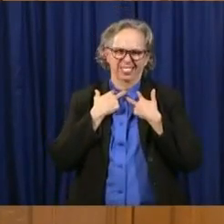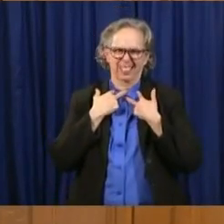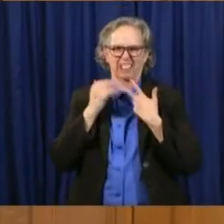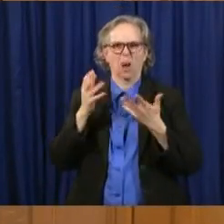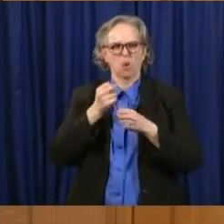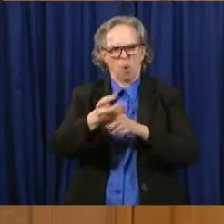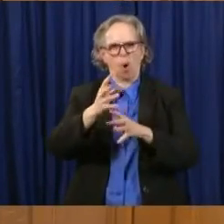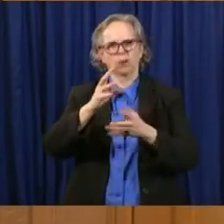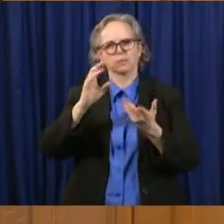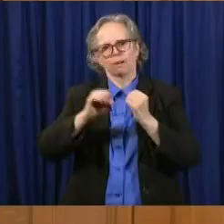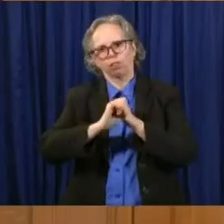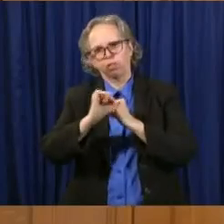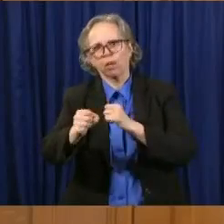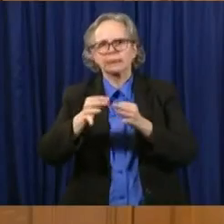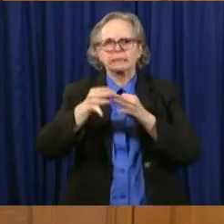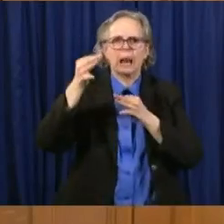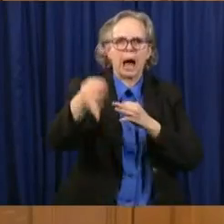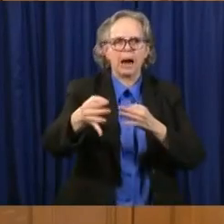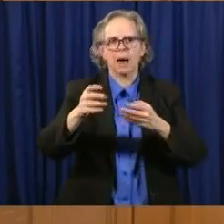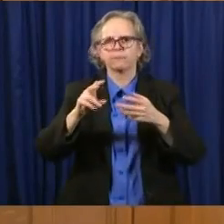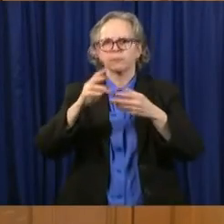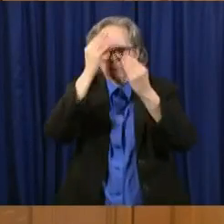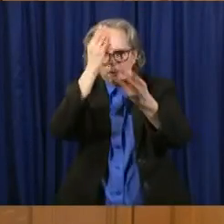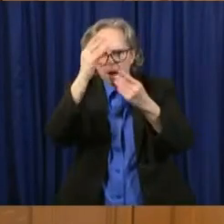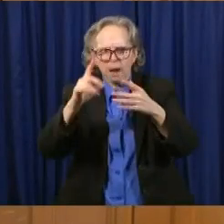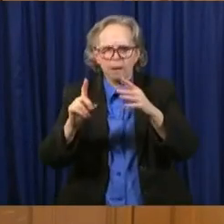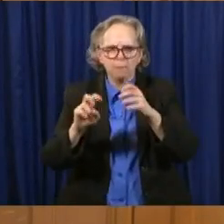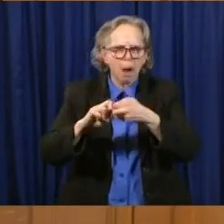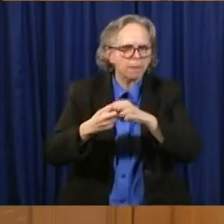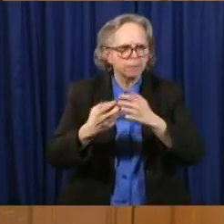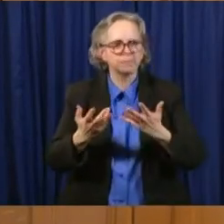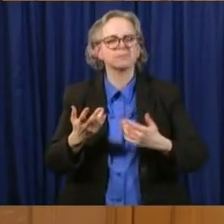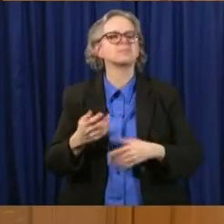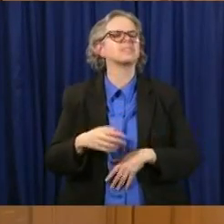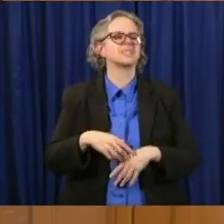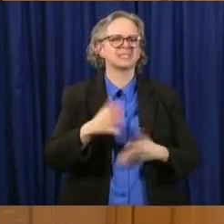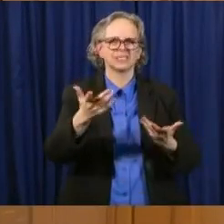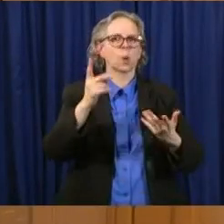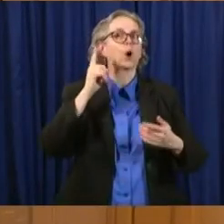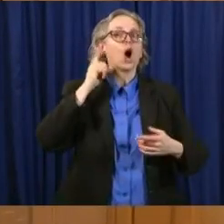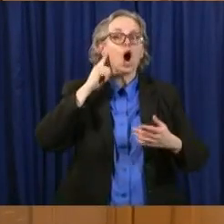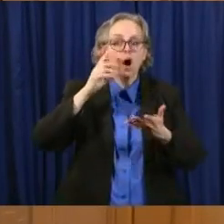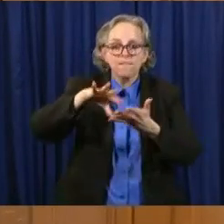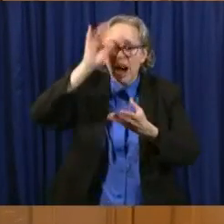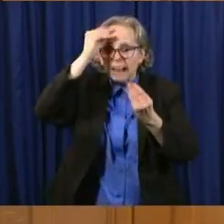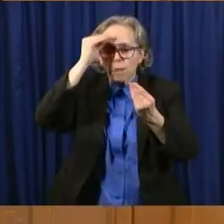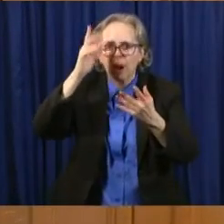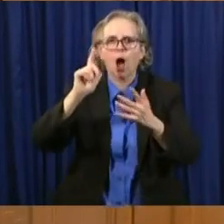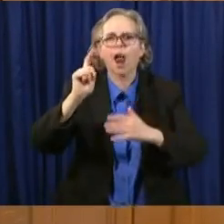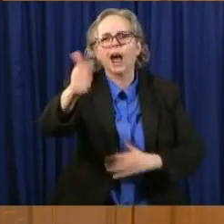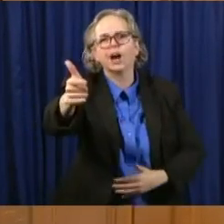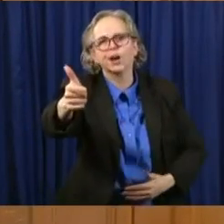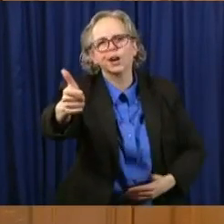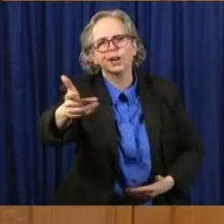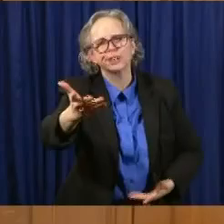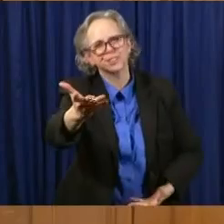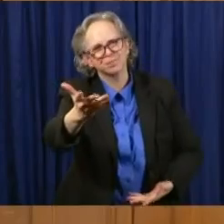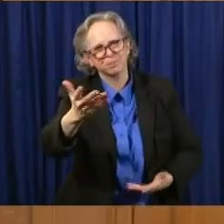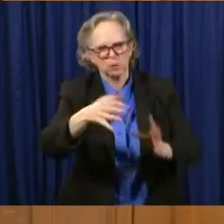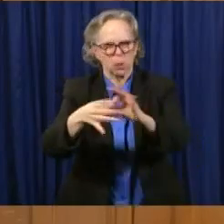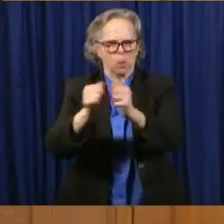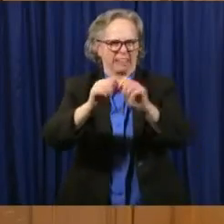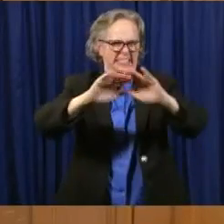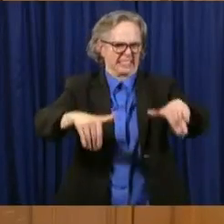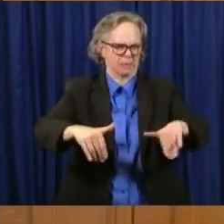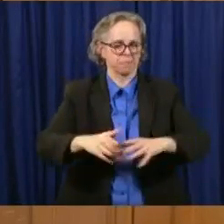But this data is important to know that we're capturing it and comparing it